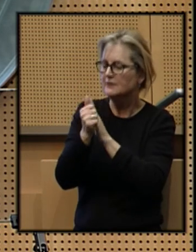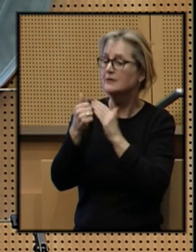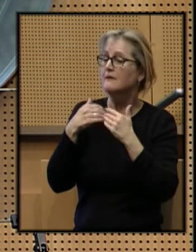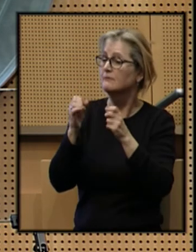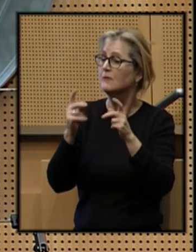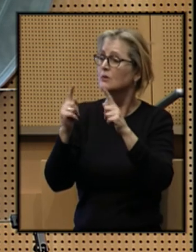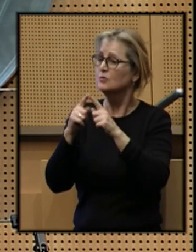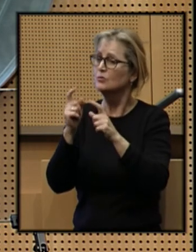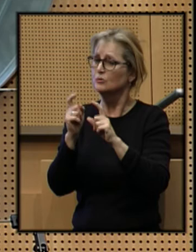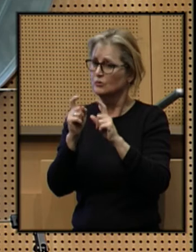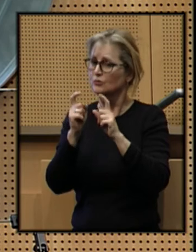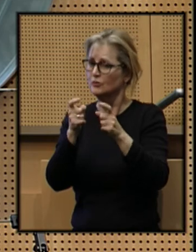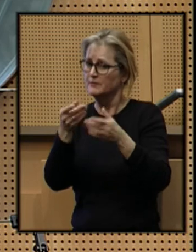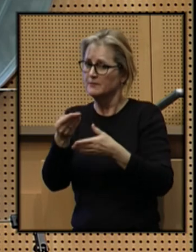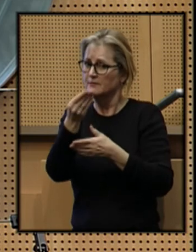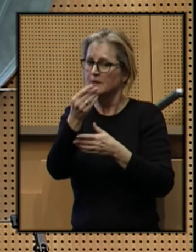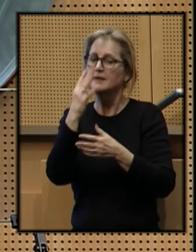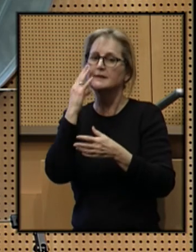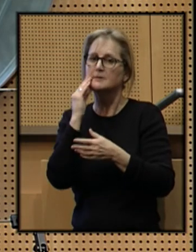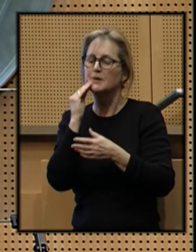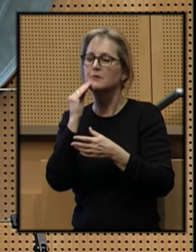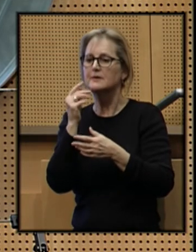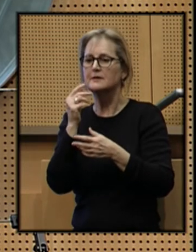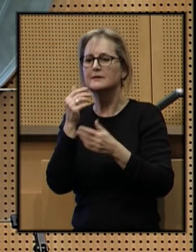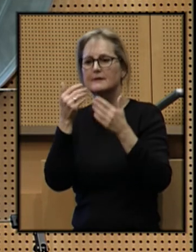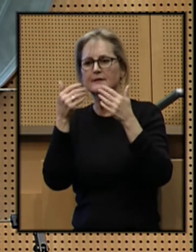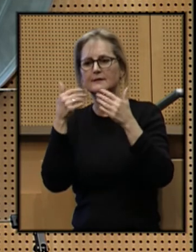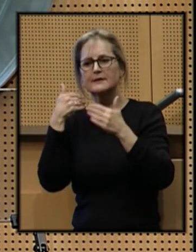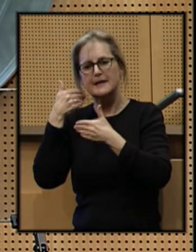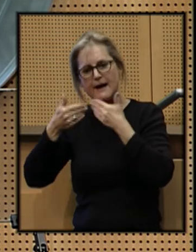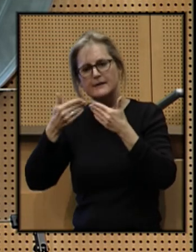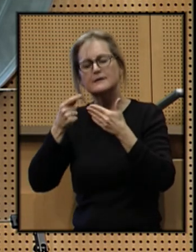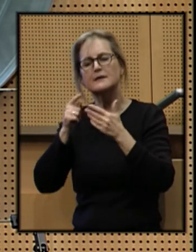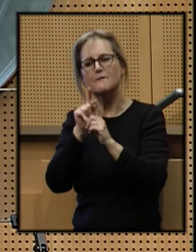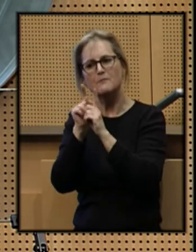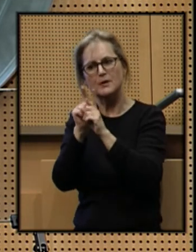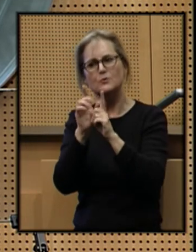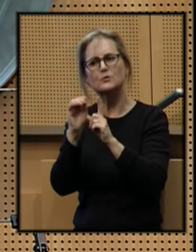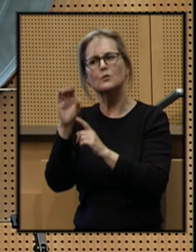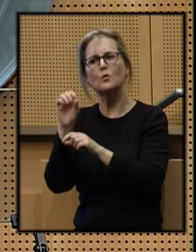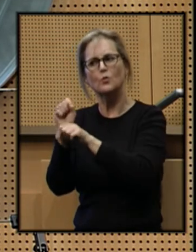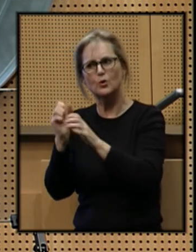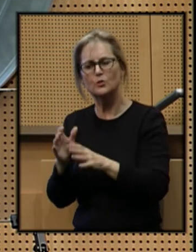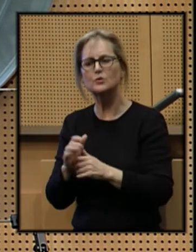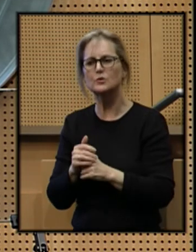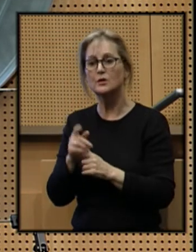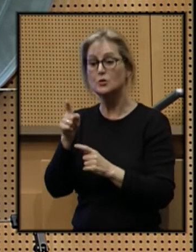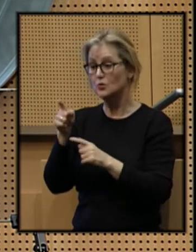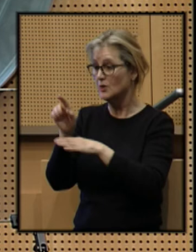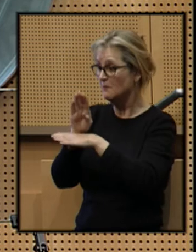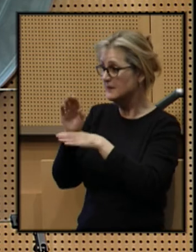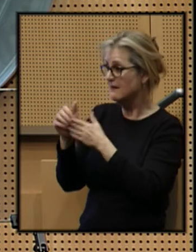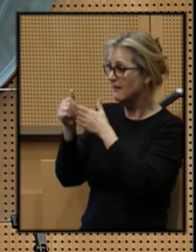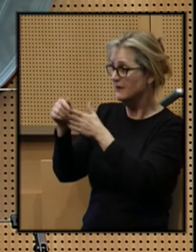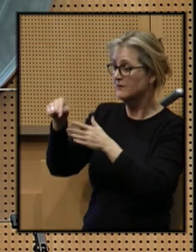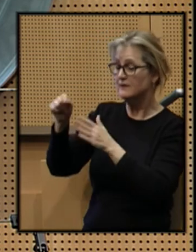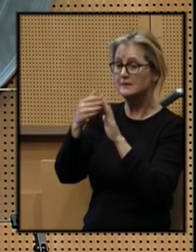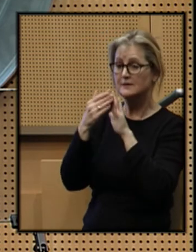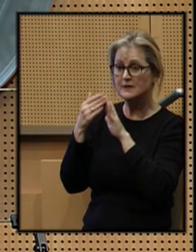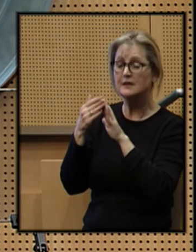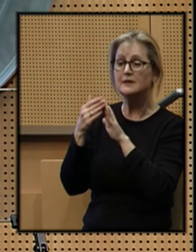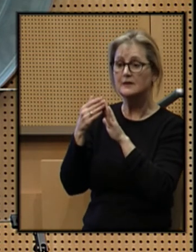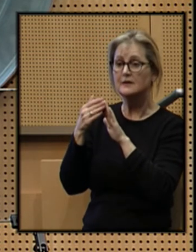the chance to contribute and experience the kindness of mentors and co-workers. To the business leaders of this city,